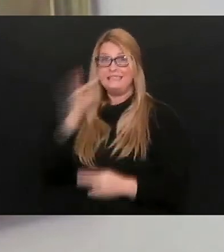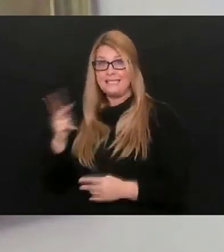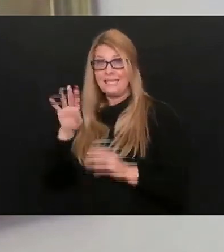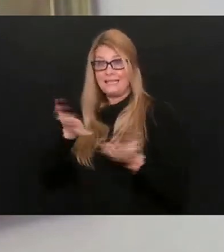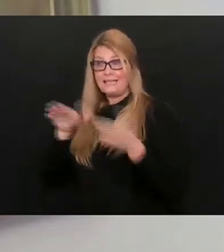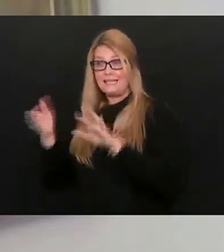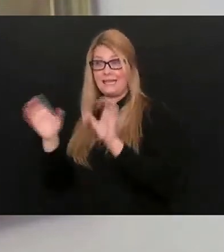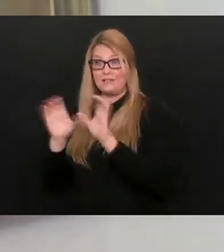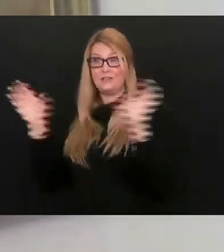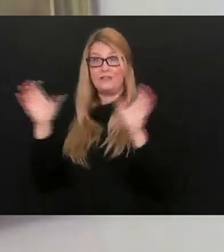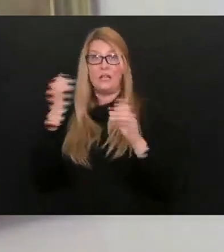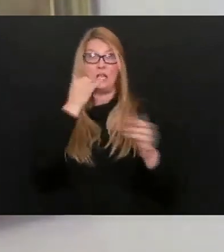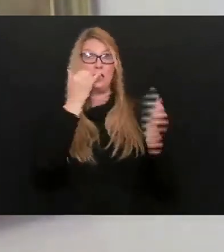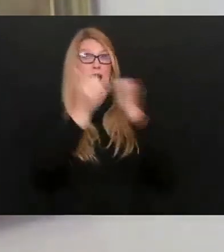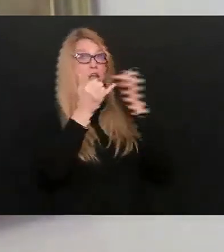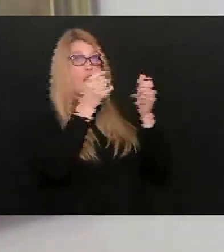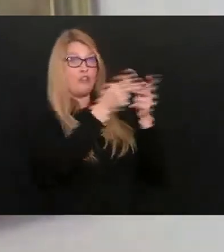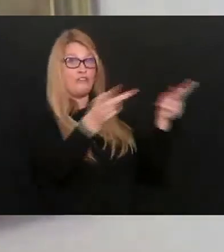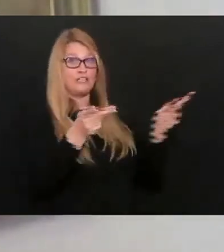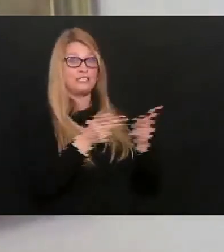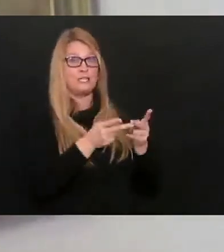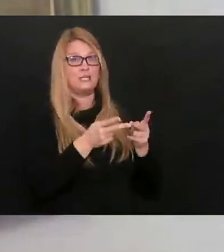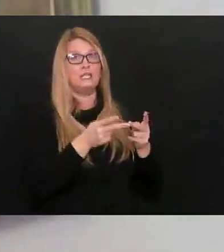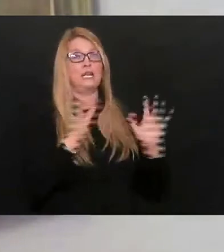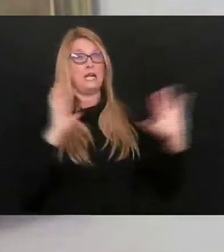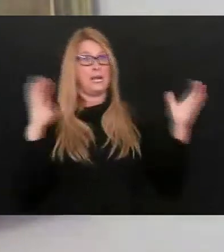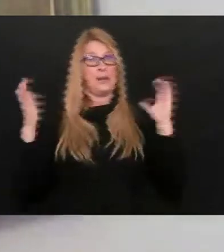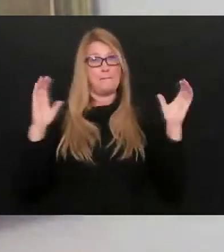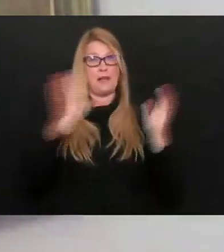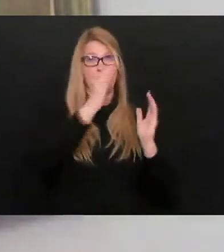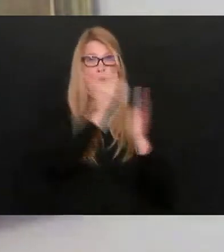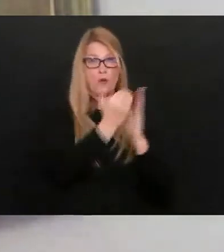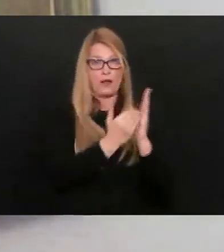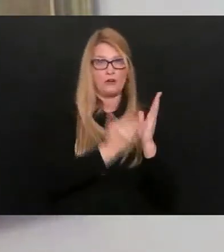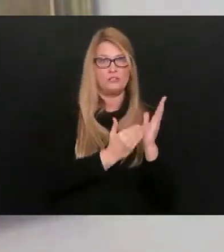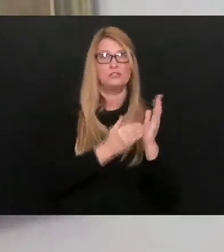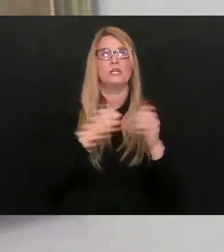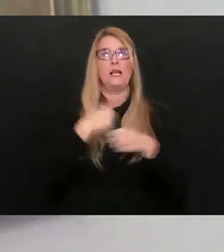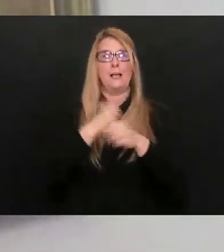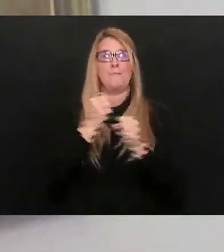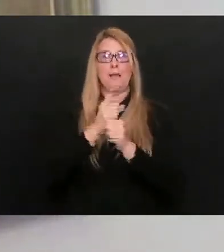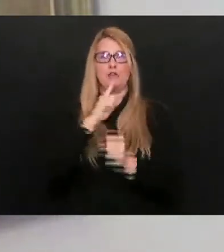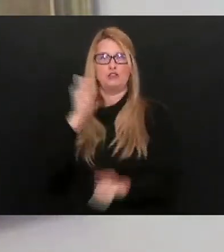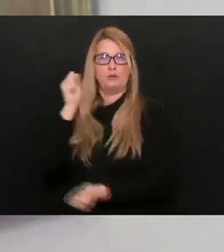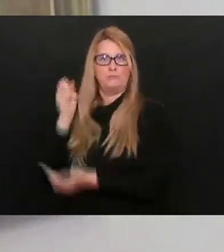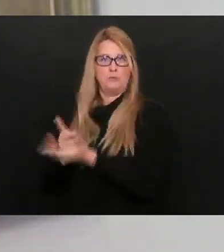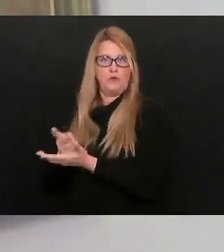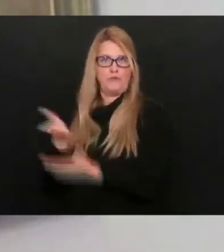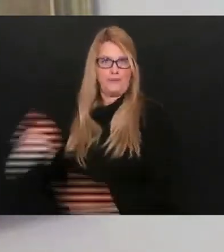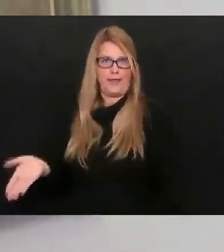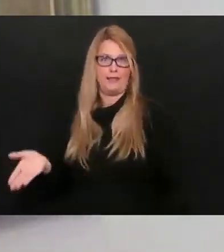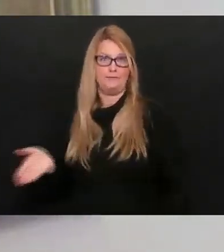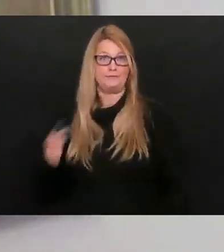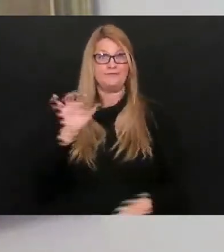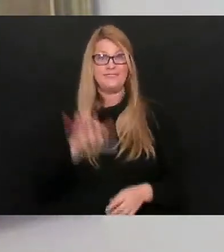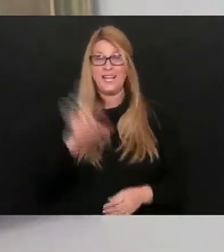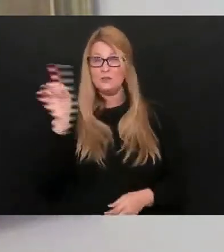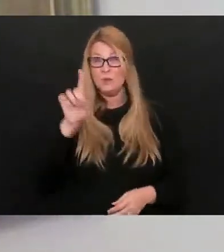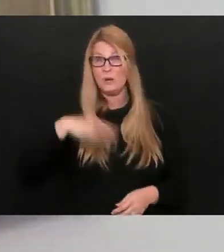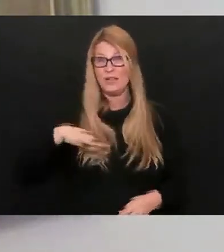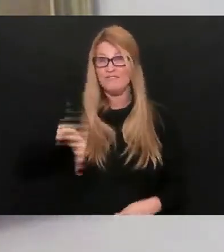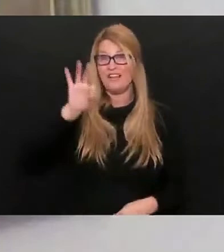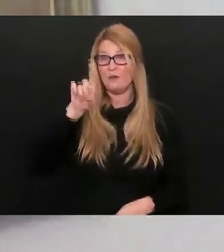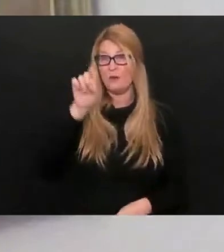call each facility, they go through the records if they need to, and they are able to vet this. But that's how we came up with the 165